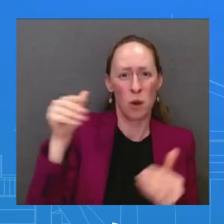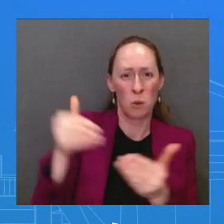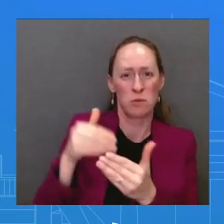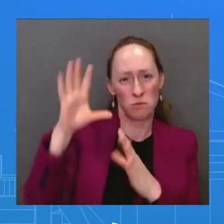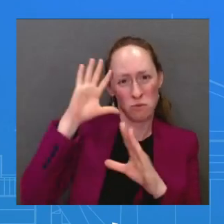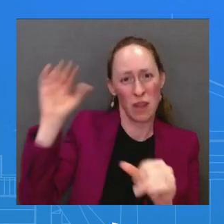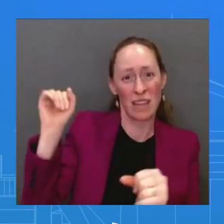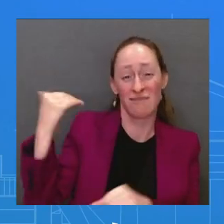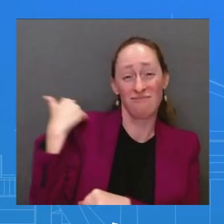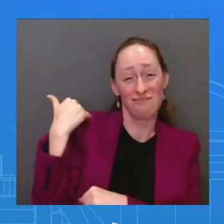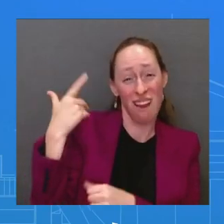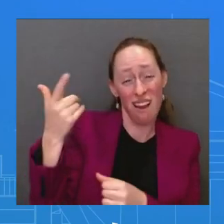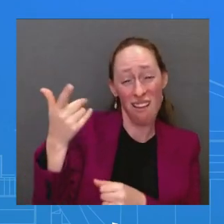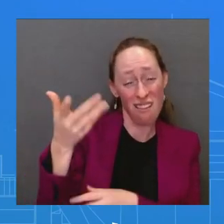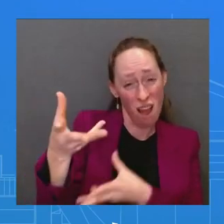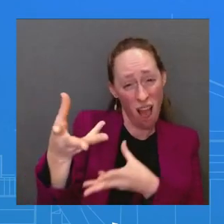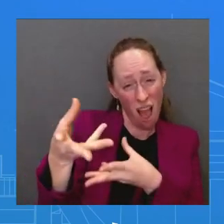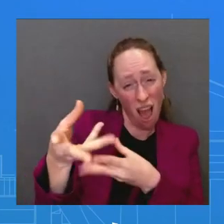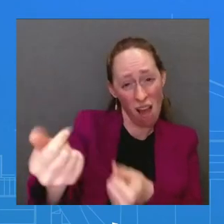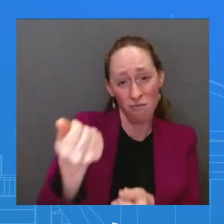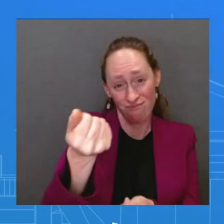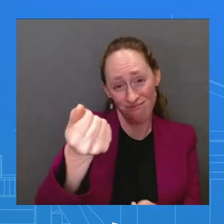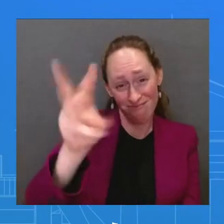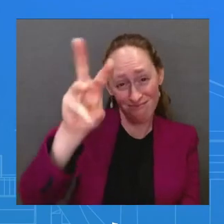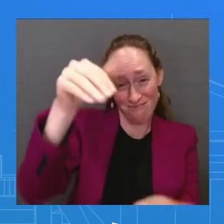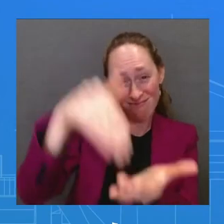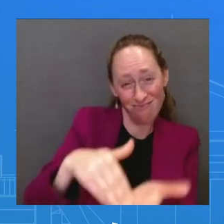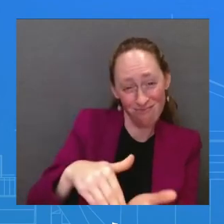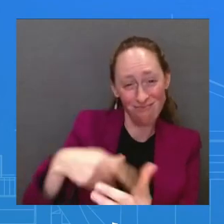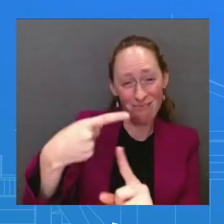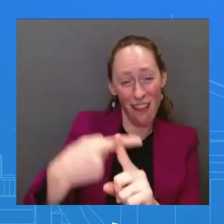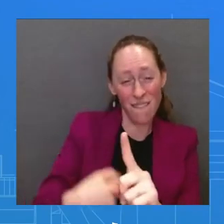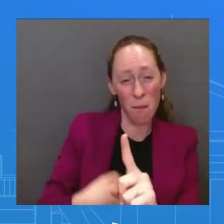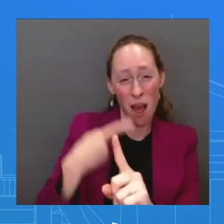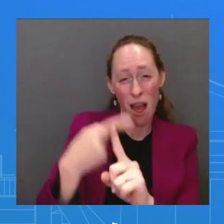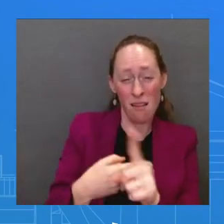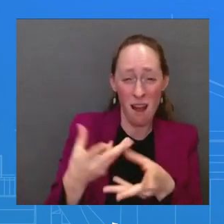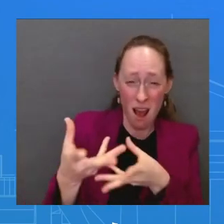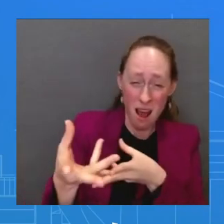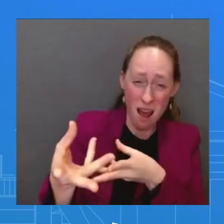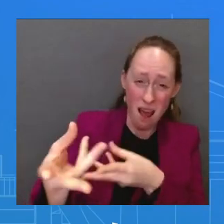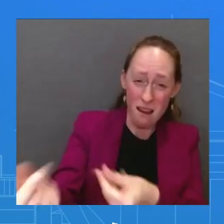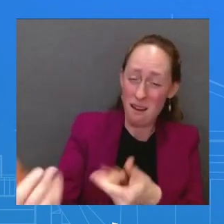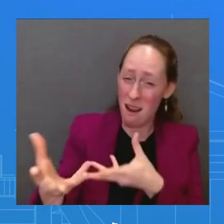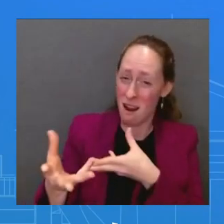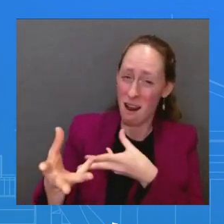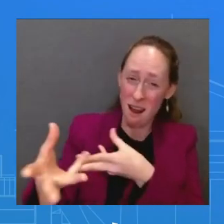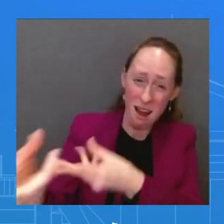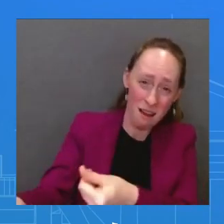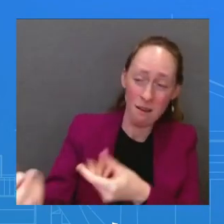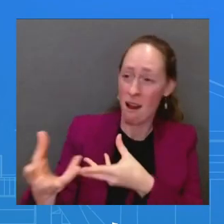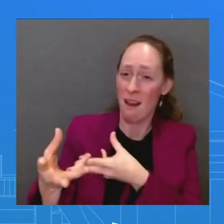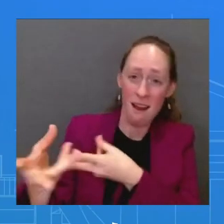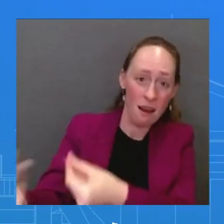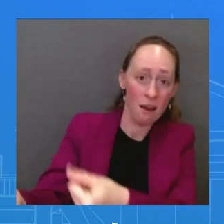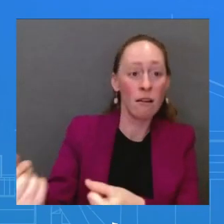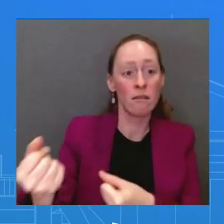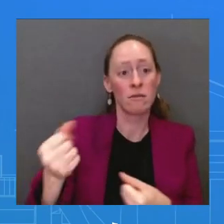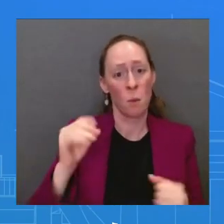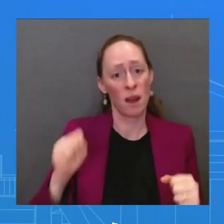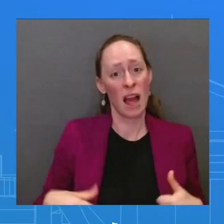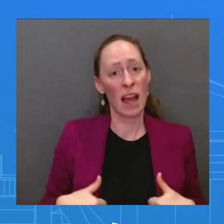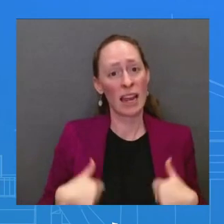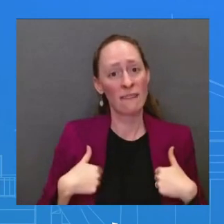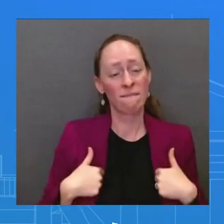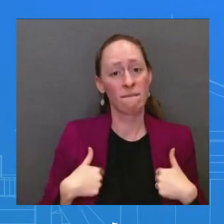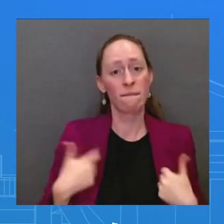alive, because he had cancer and diabetes. And he cannot retire because he has